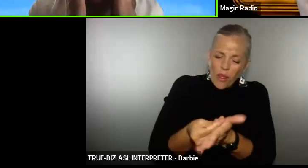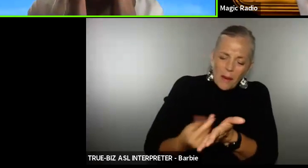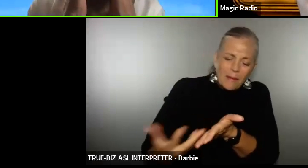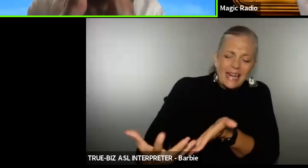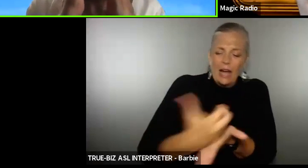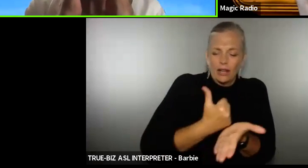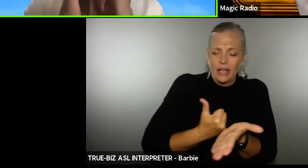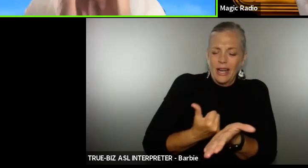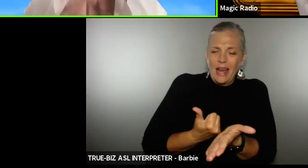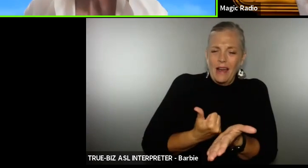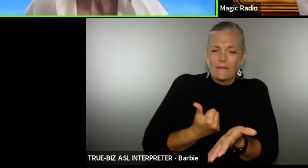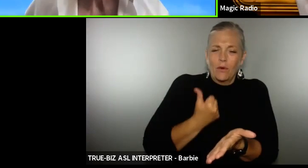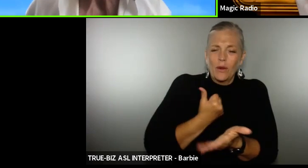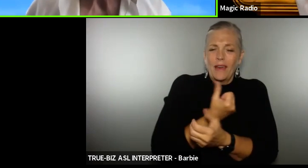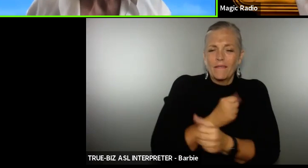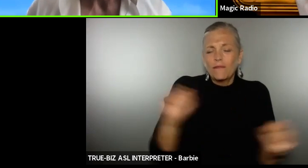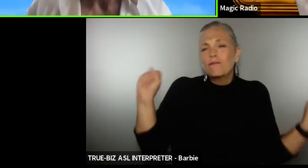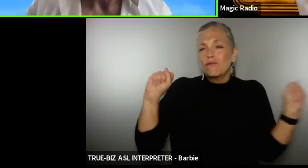Soviet Union